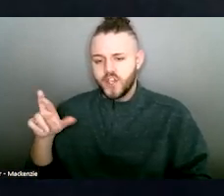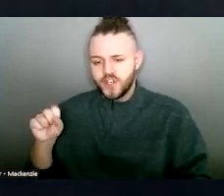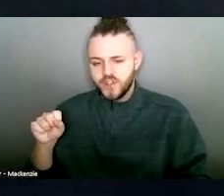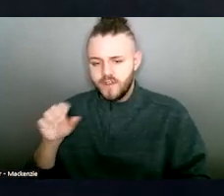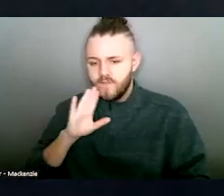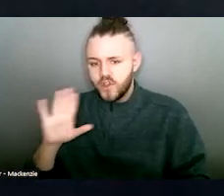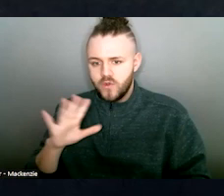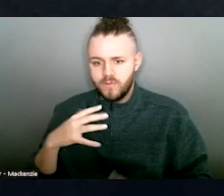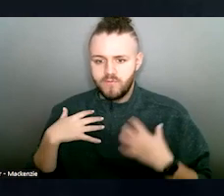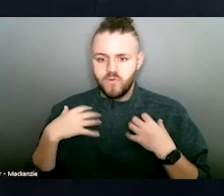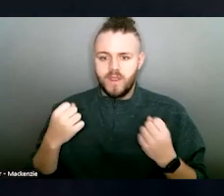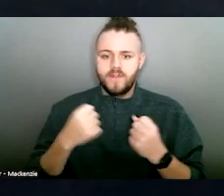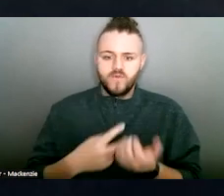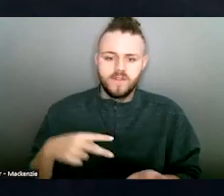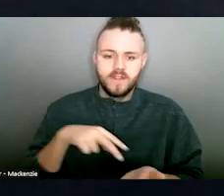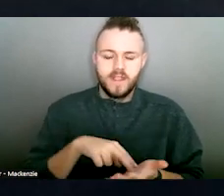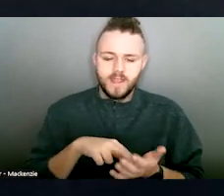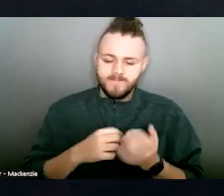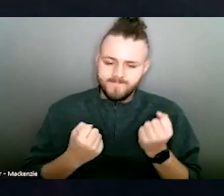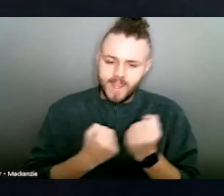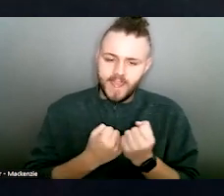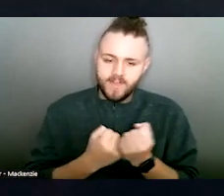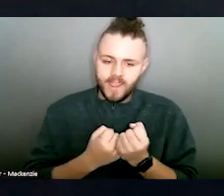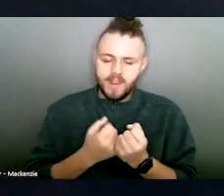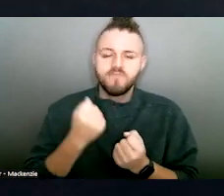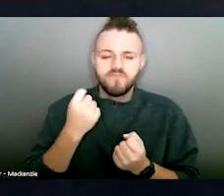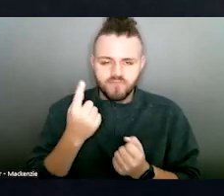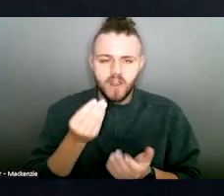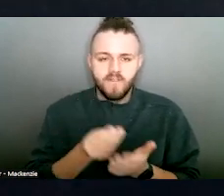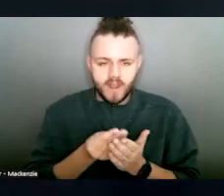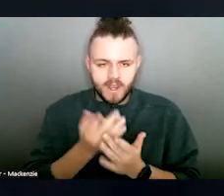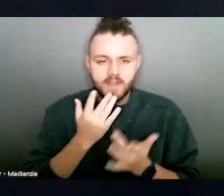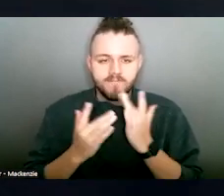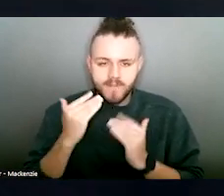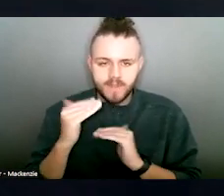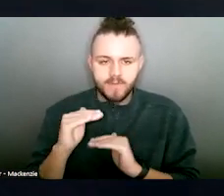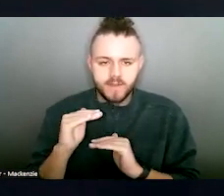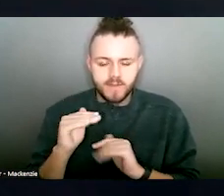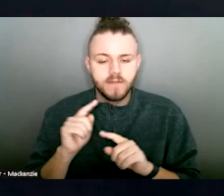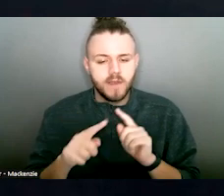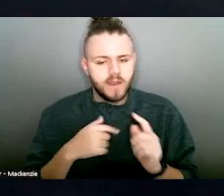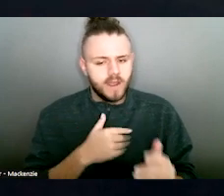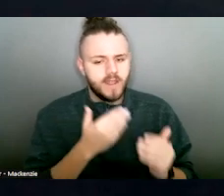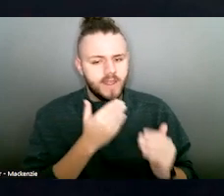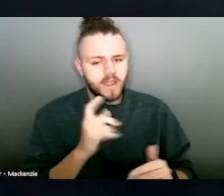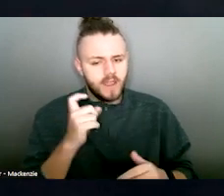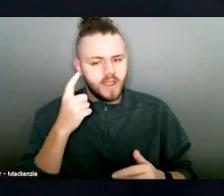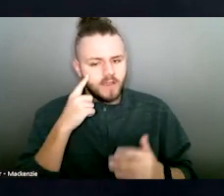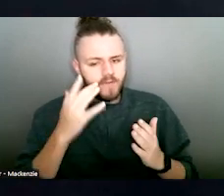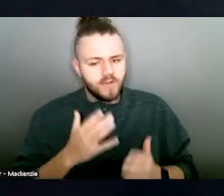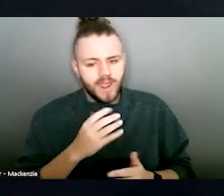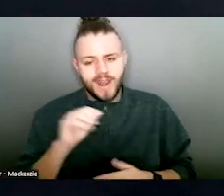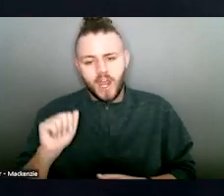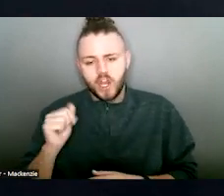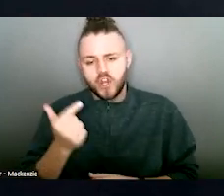on our behalf. When funding is very limited. But I also thank Governor DeWine and Attorney General